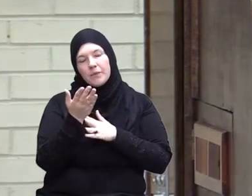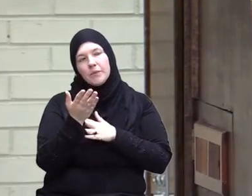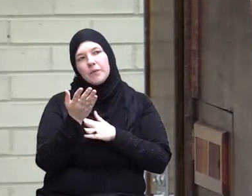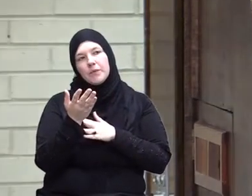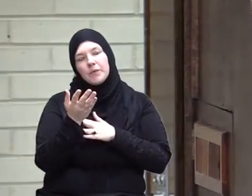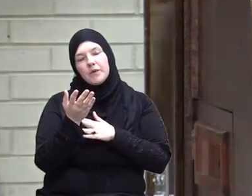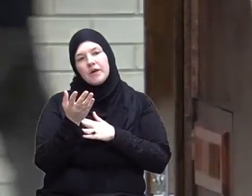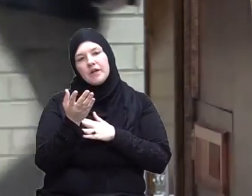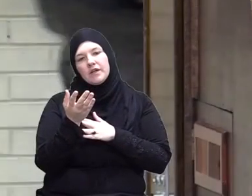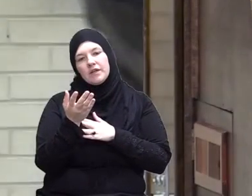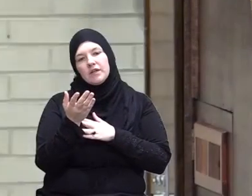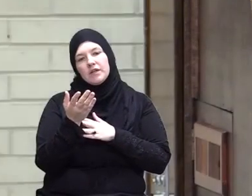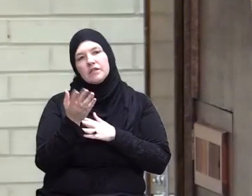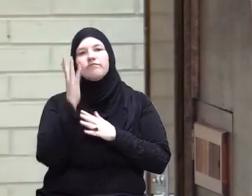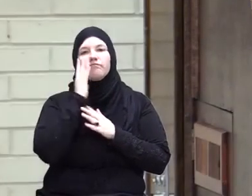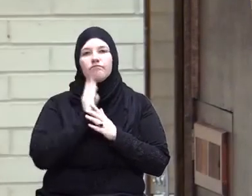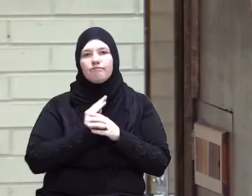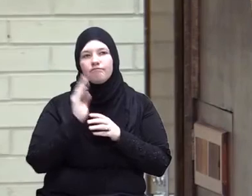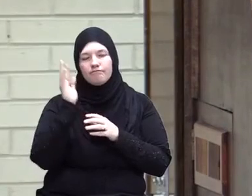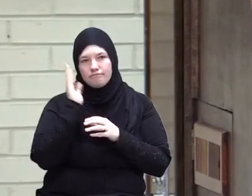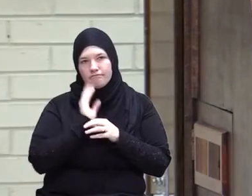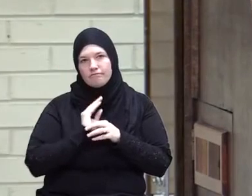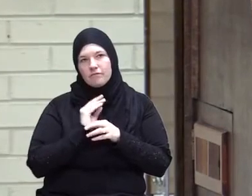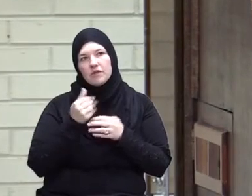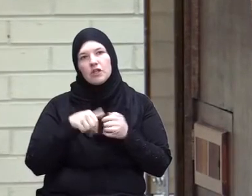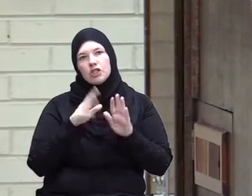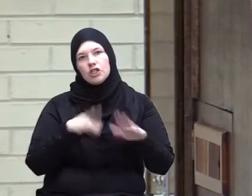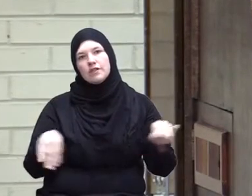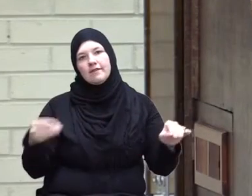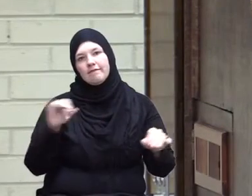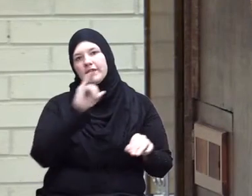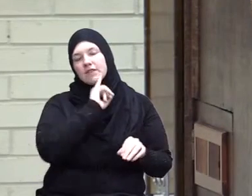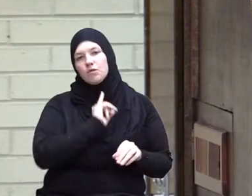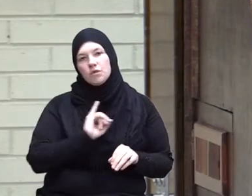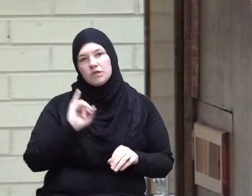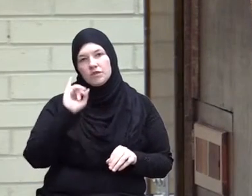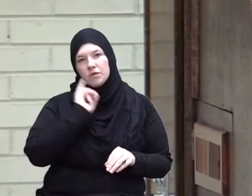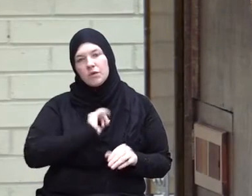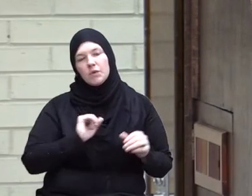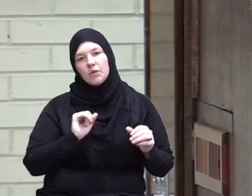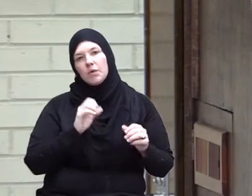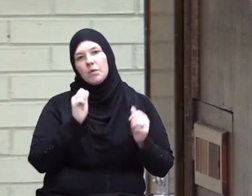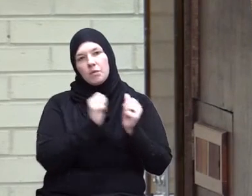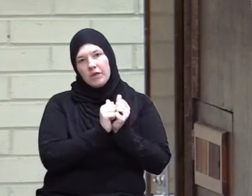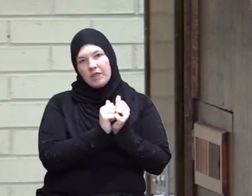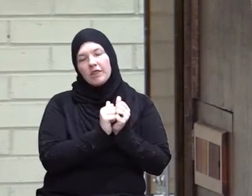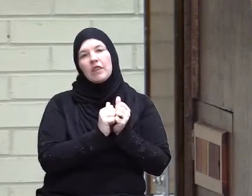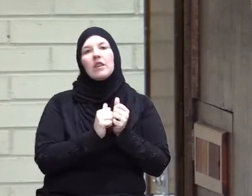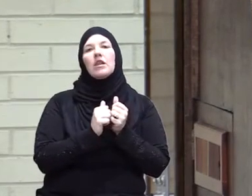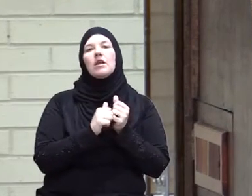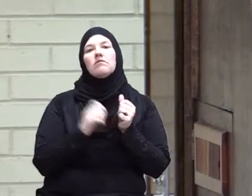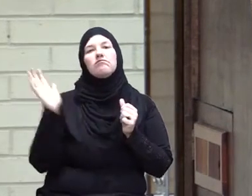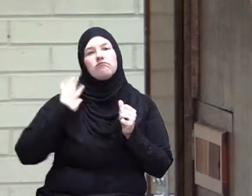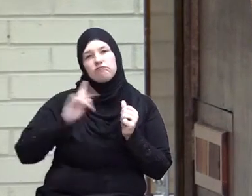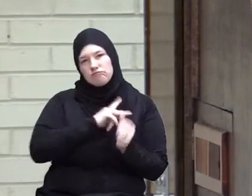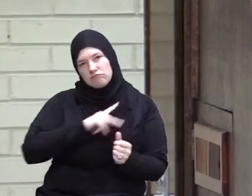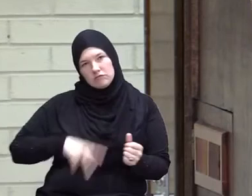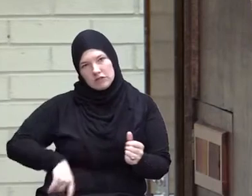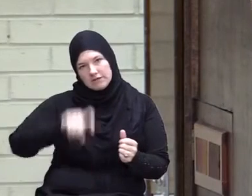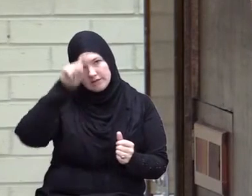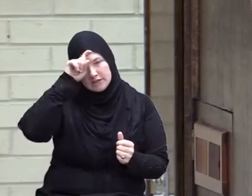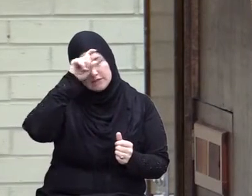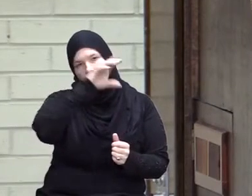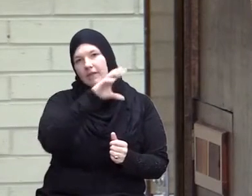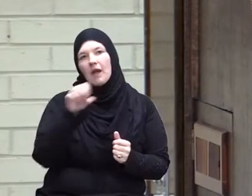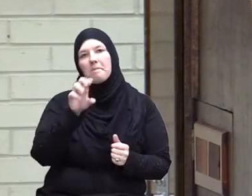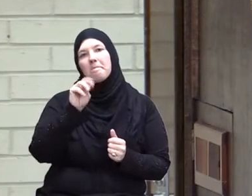experience of the children of Israel with Firaun and with Musa Alayhi